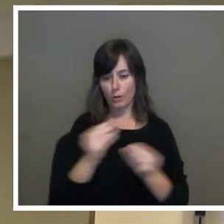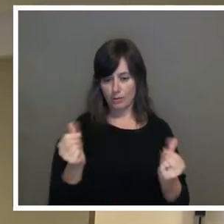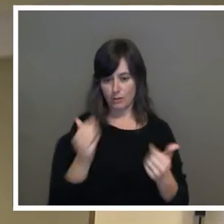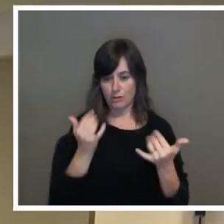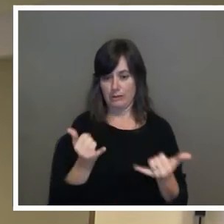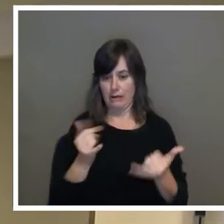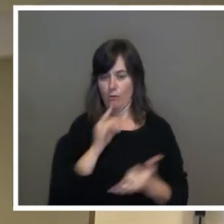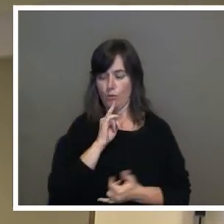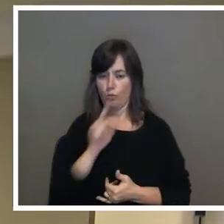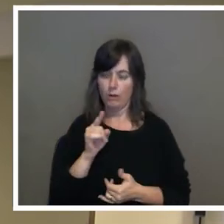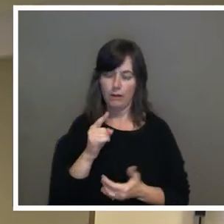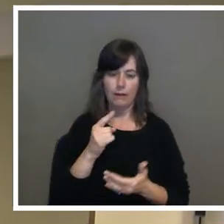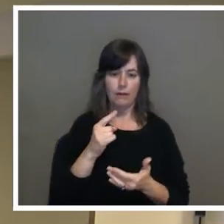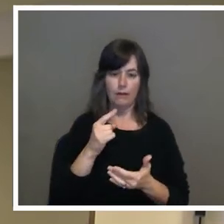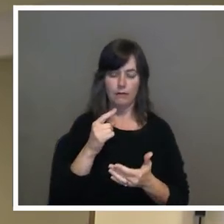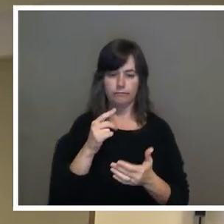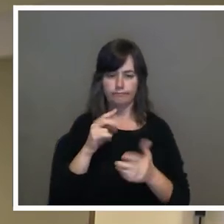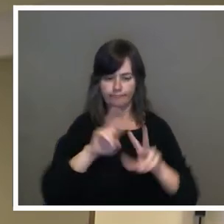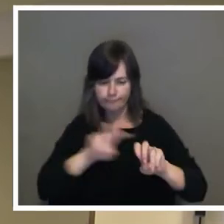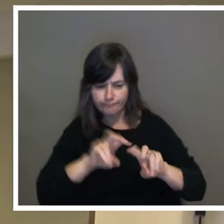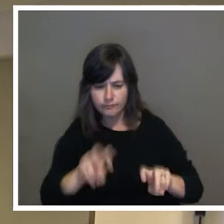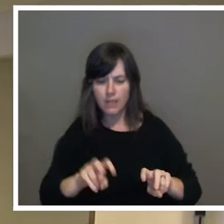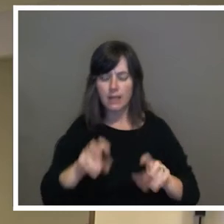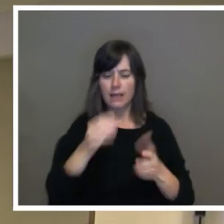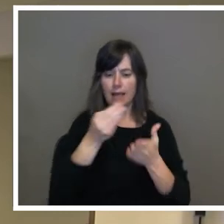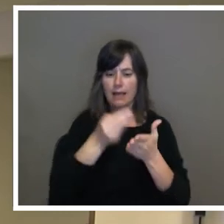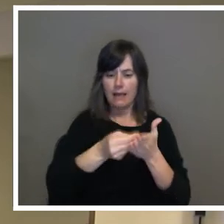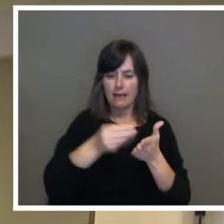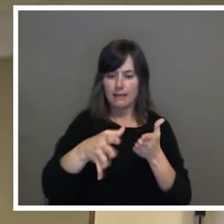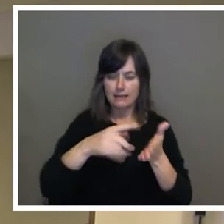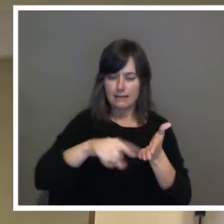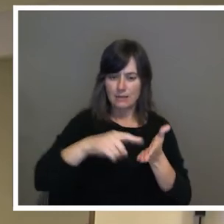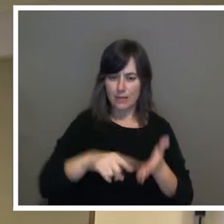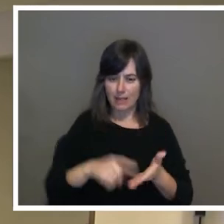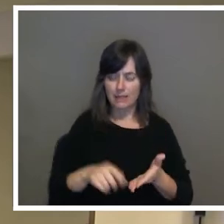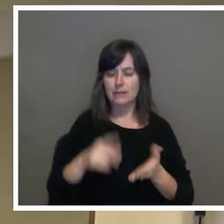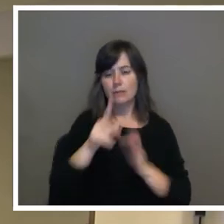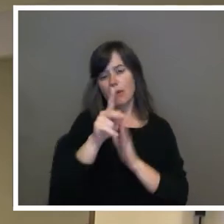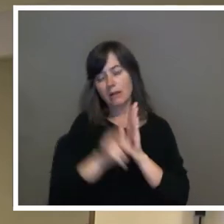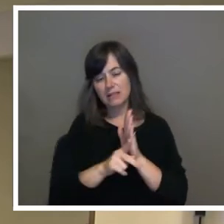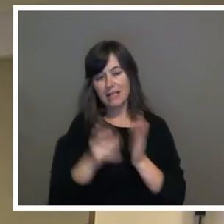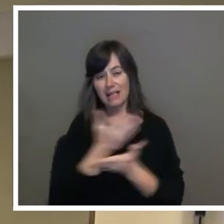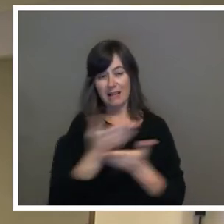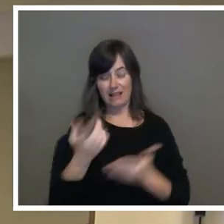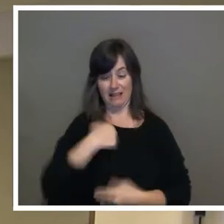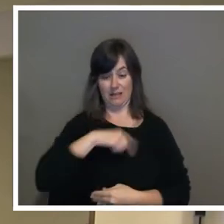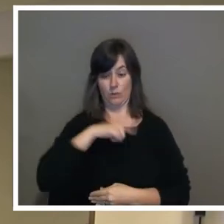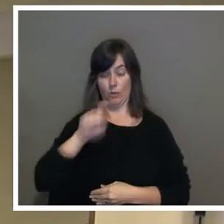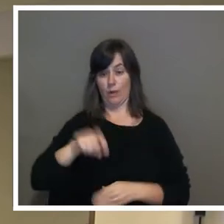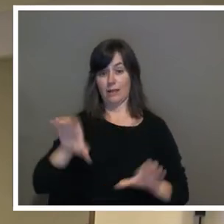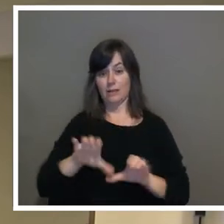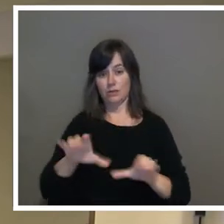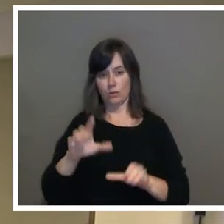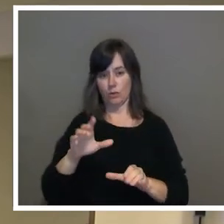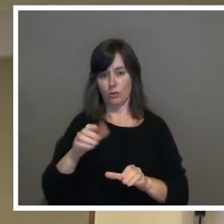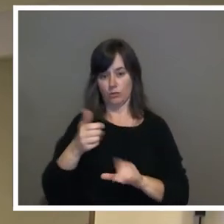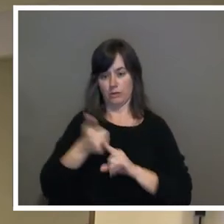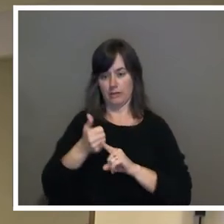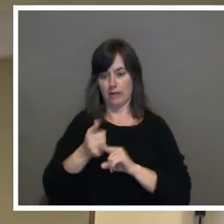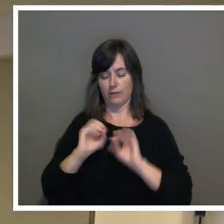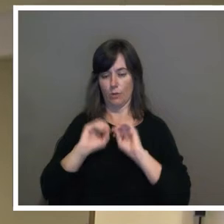our expense policies and the things that we've got to do as an organization to be